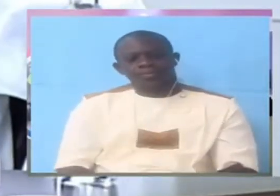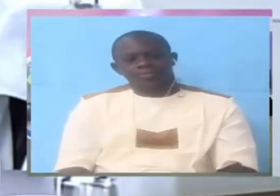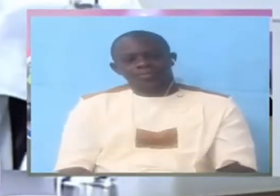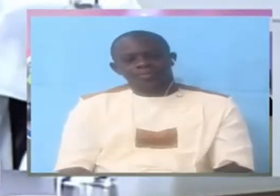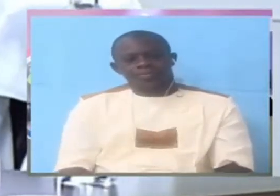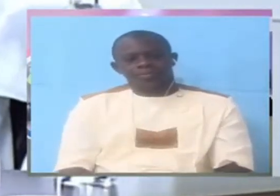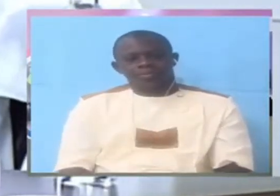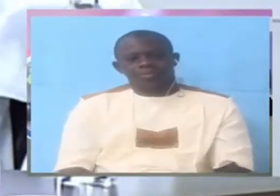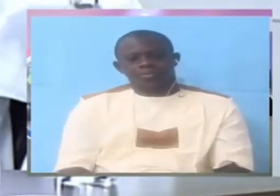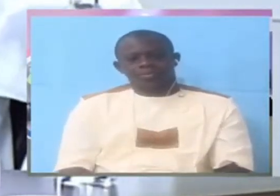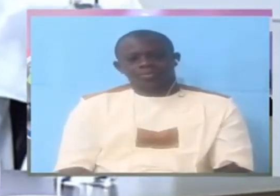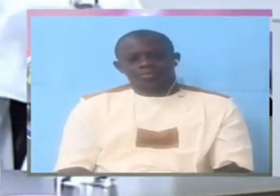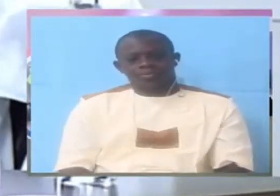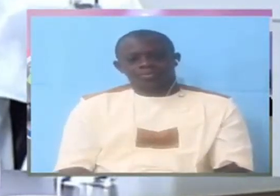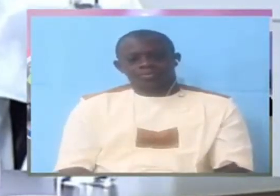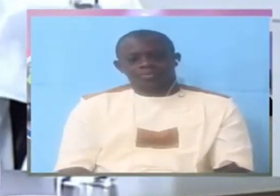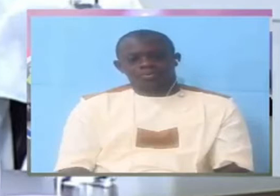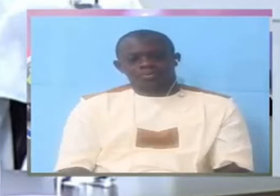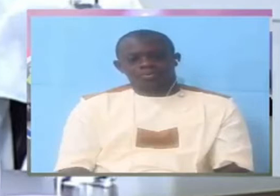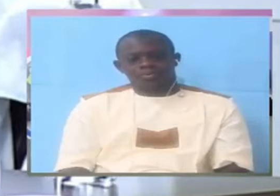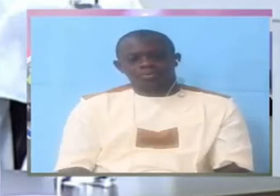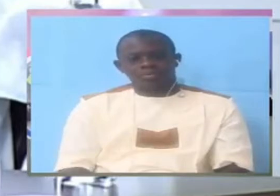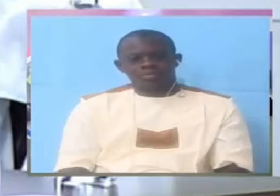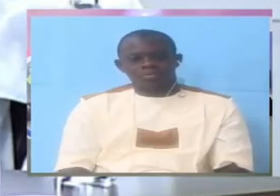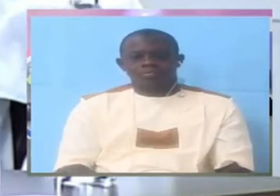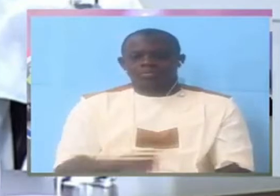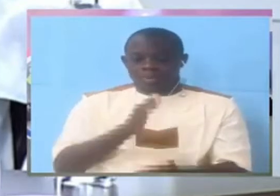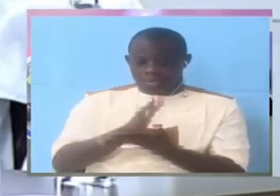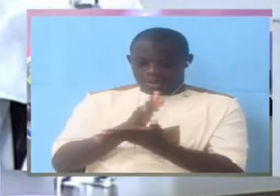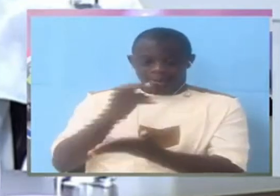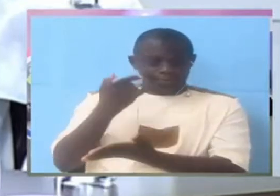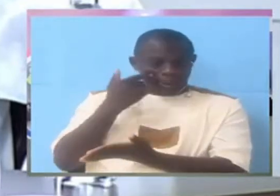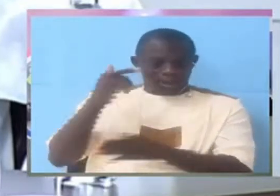The very day of the demonstration.